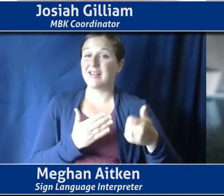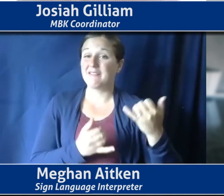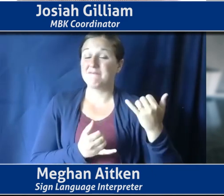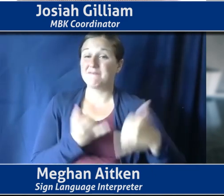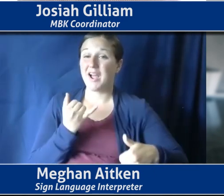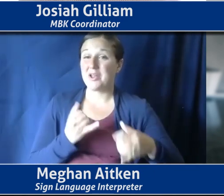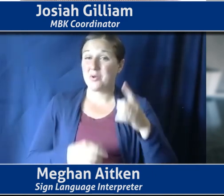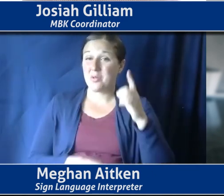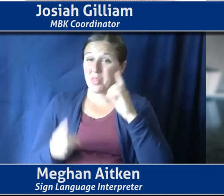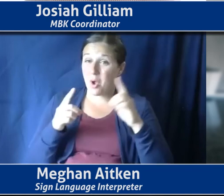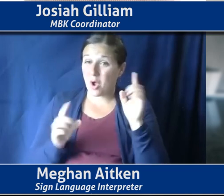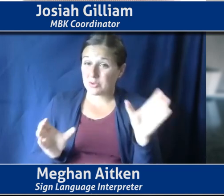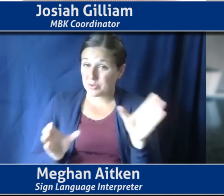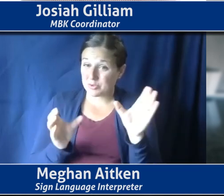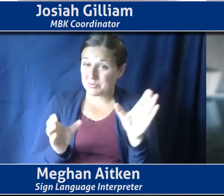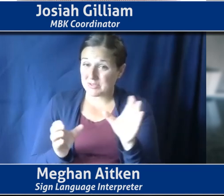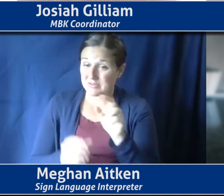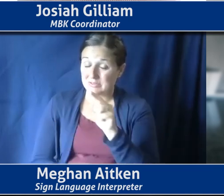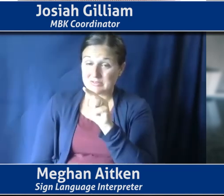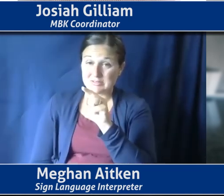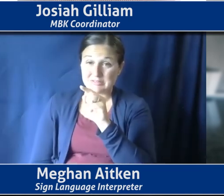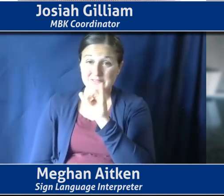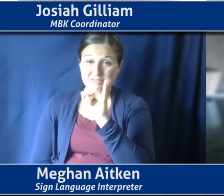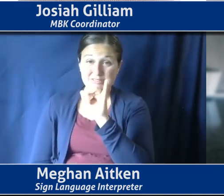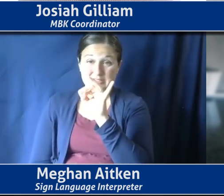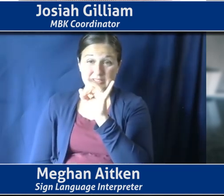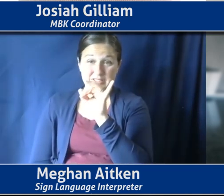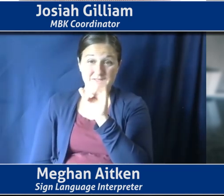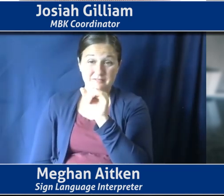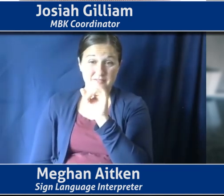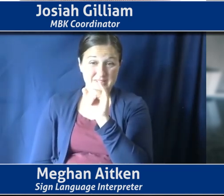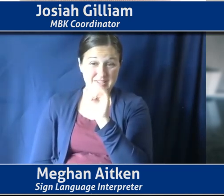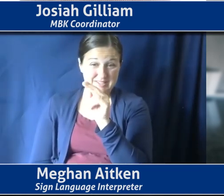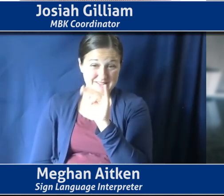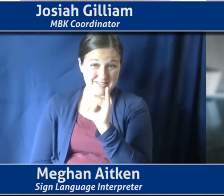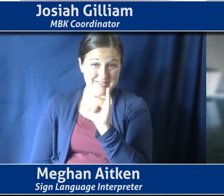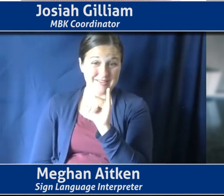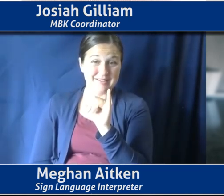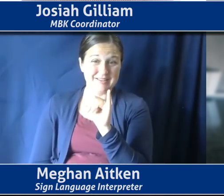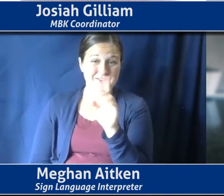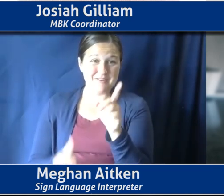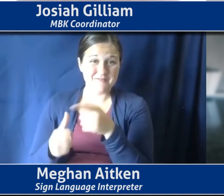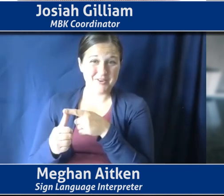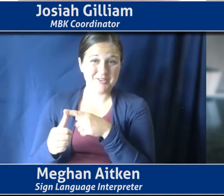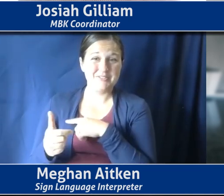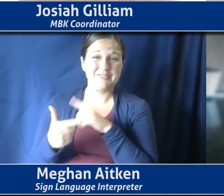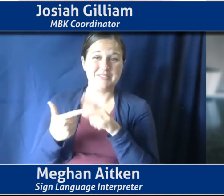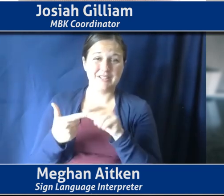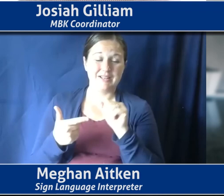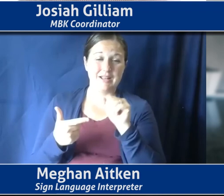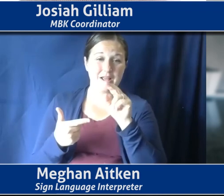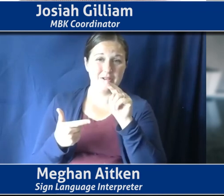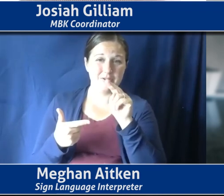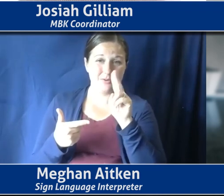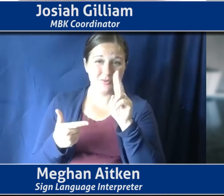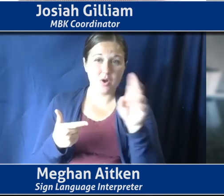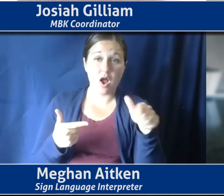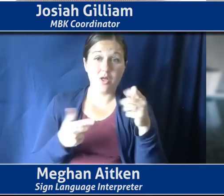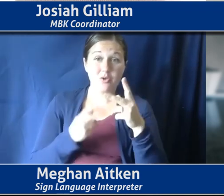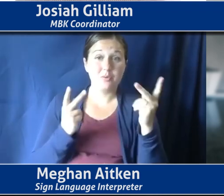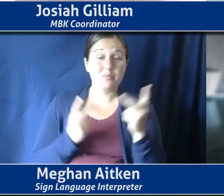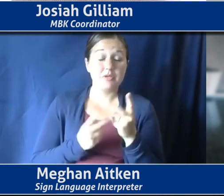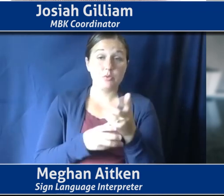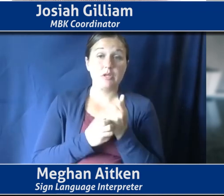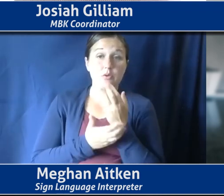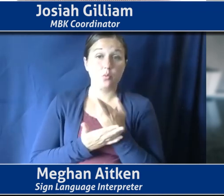with you and then, uh, and then Anu can bring us home on, uh, just other places to get resources, things you might want folks to consider, uh, or just